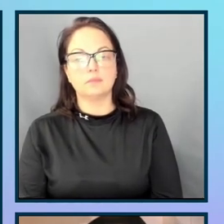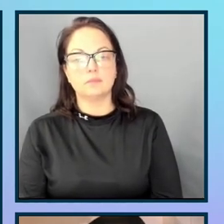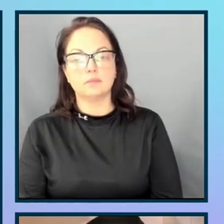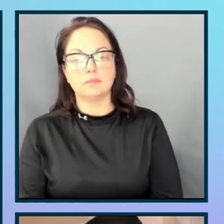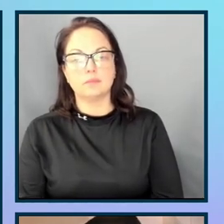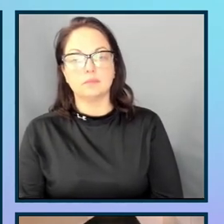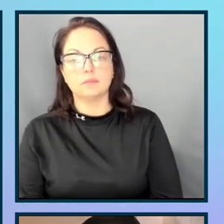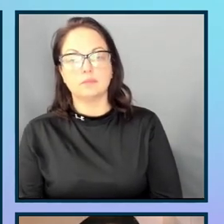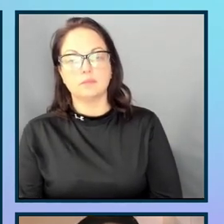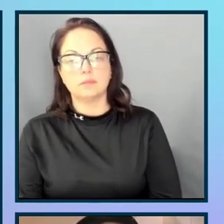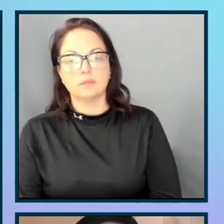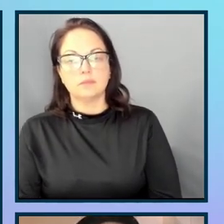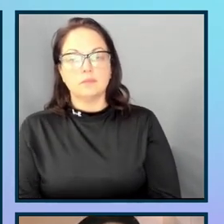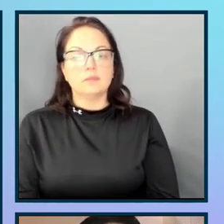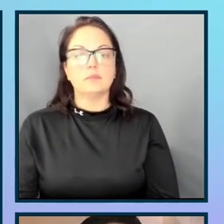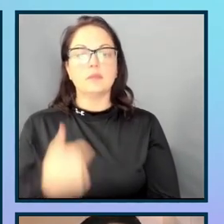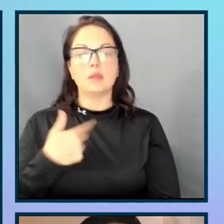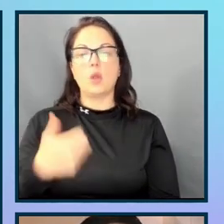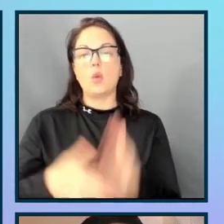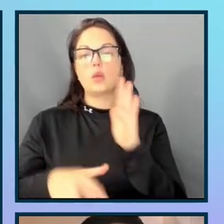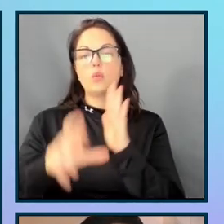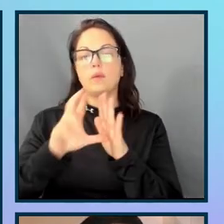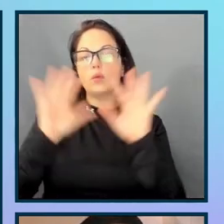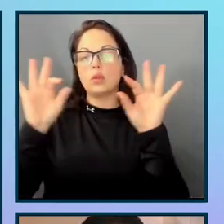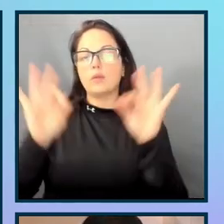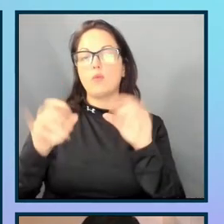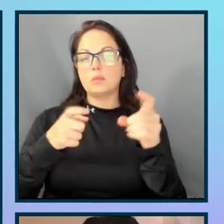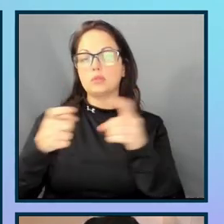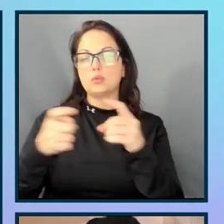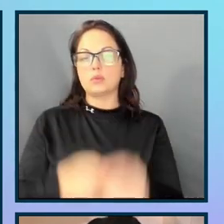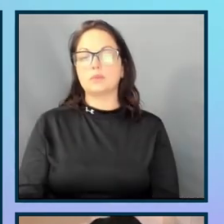of the form controls that are available to us.